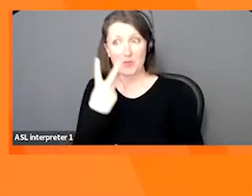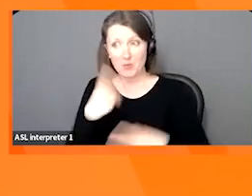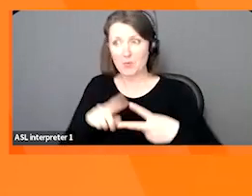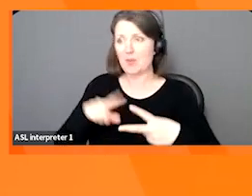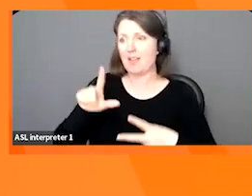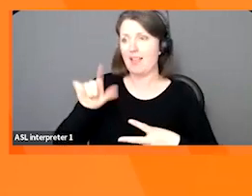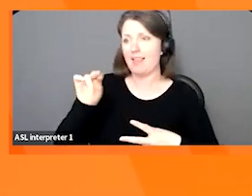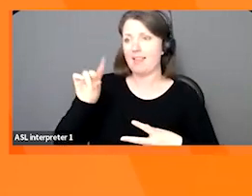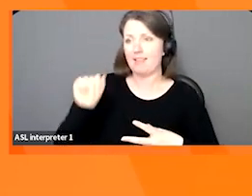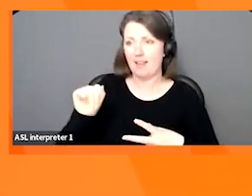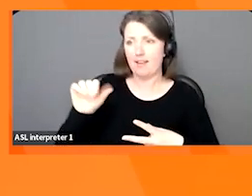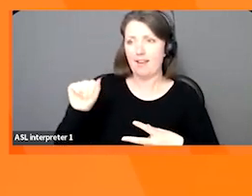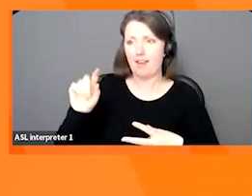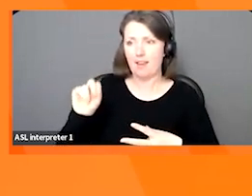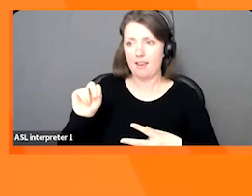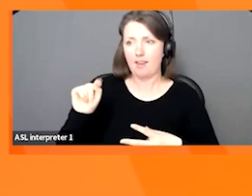Pickard.